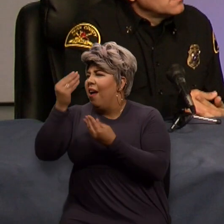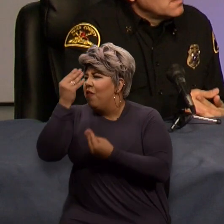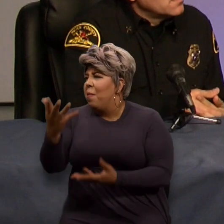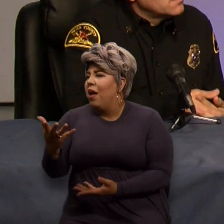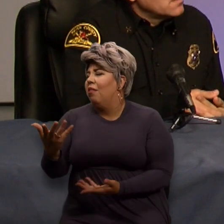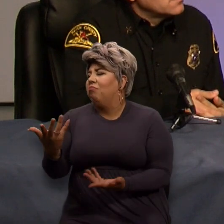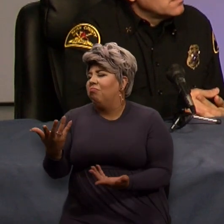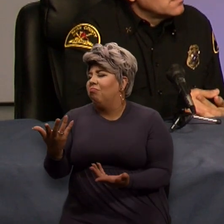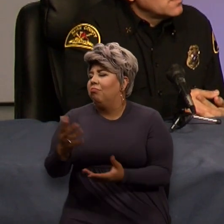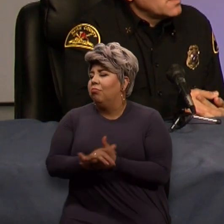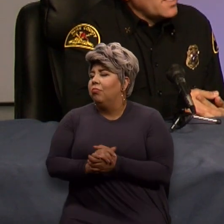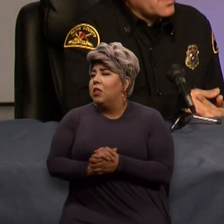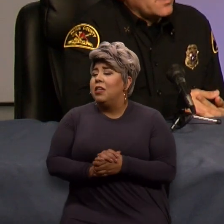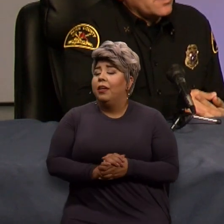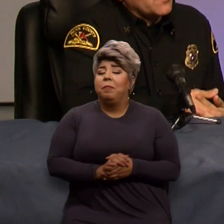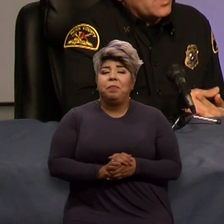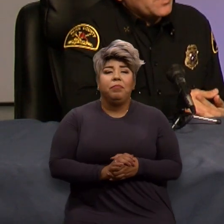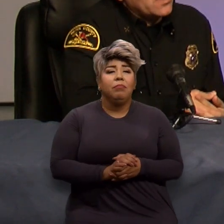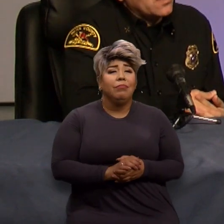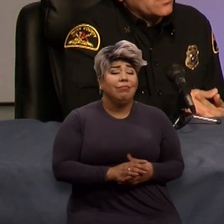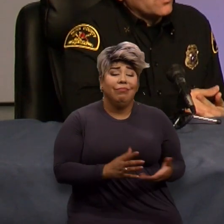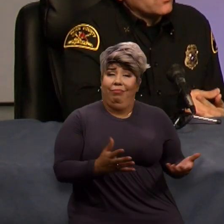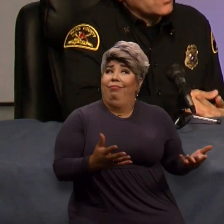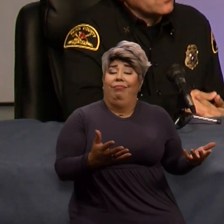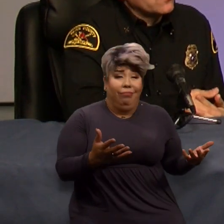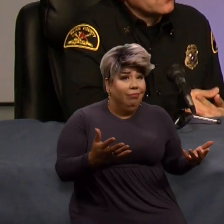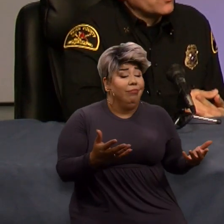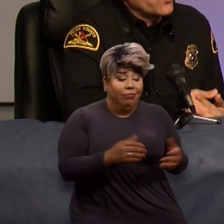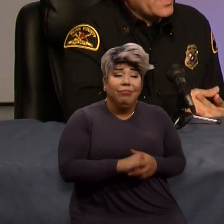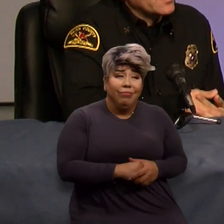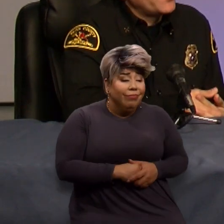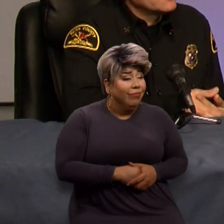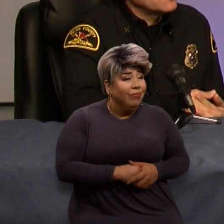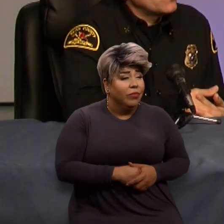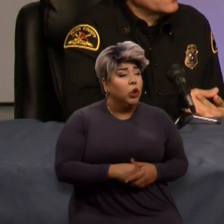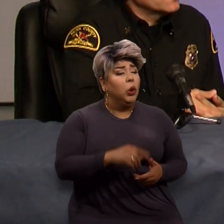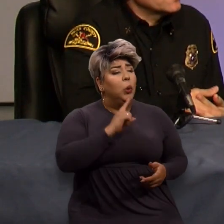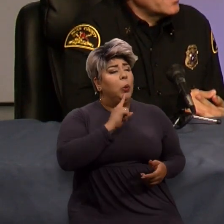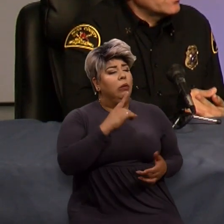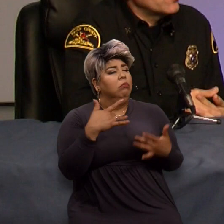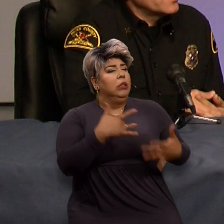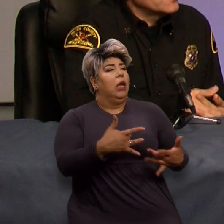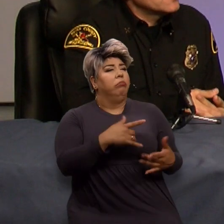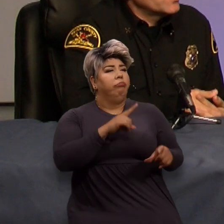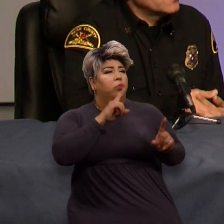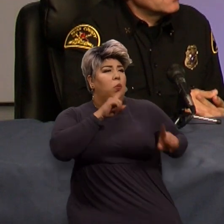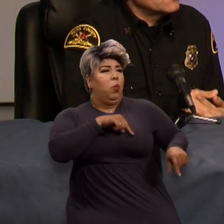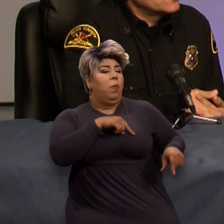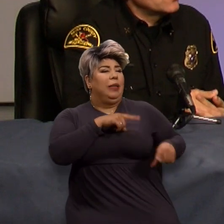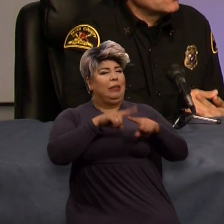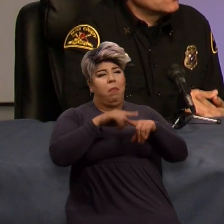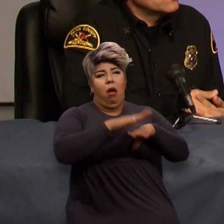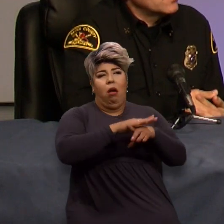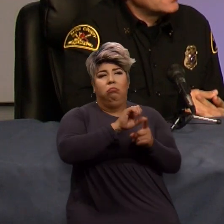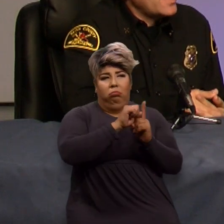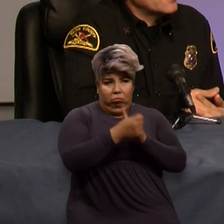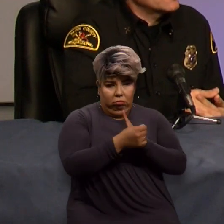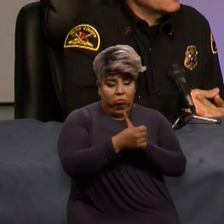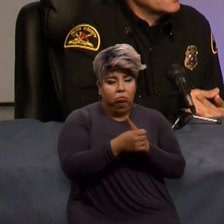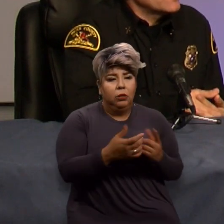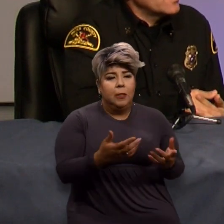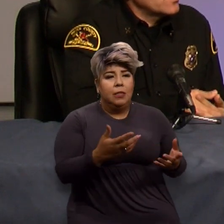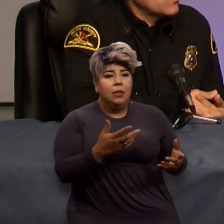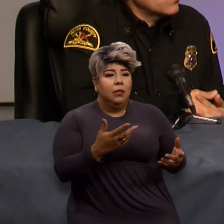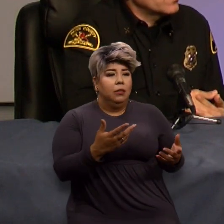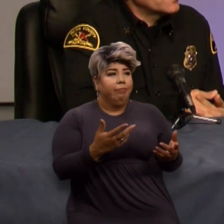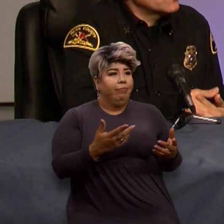going into a situation blindly? Yeah. I mean, you know, you react based on what the scenario is, but to attack